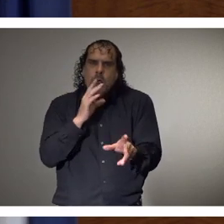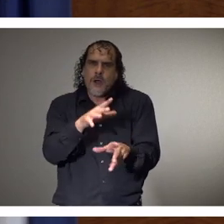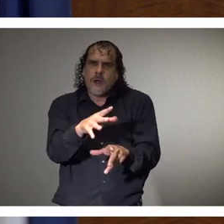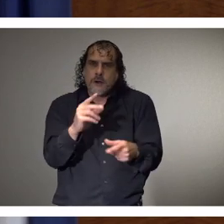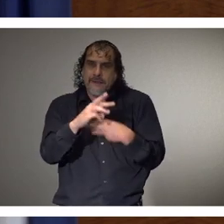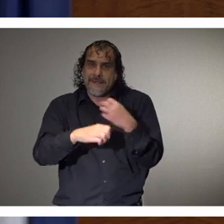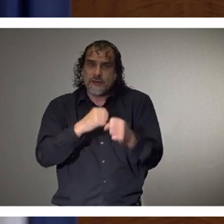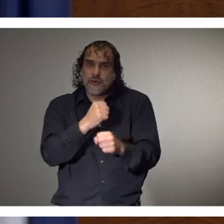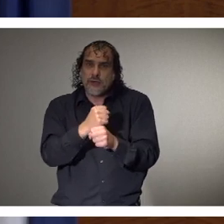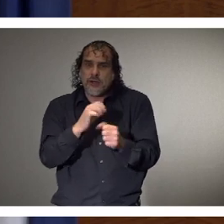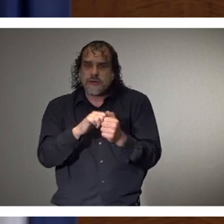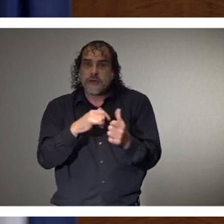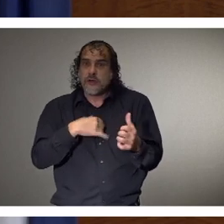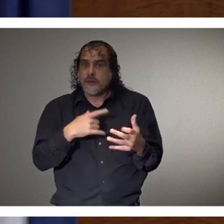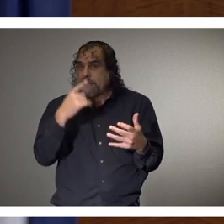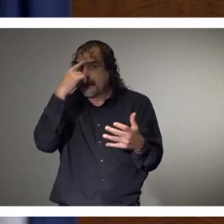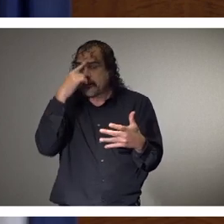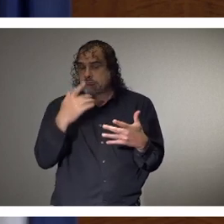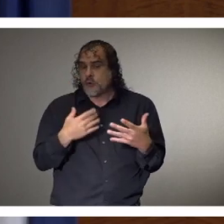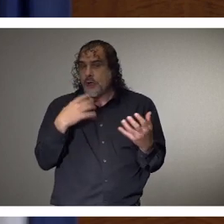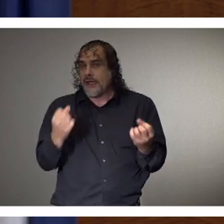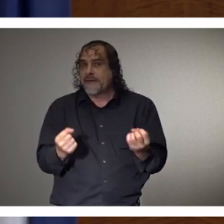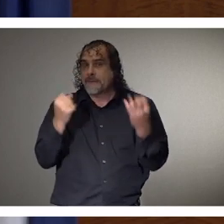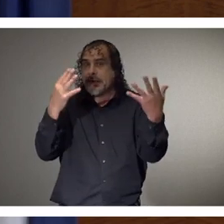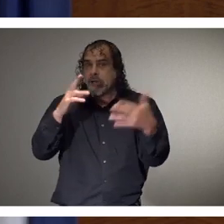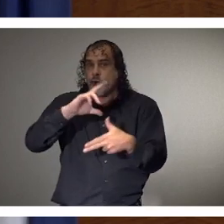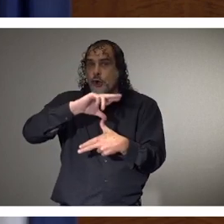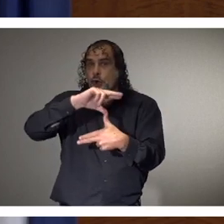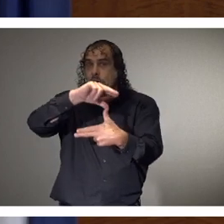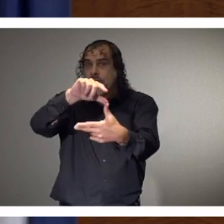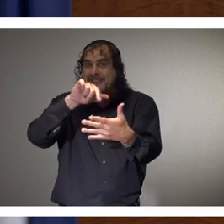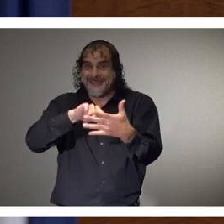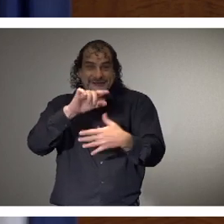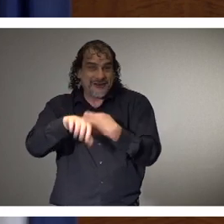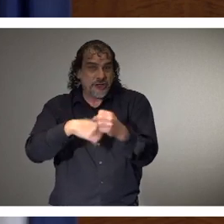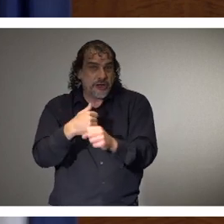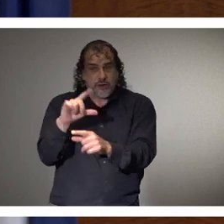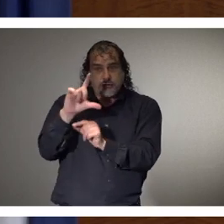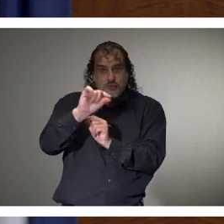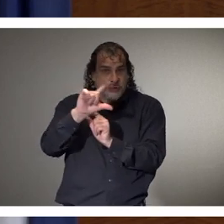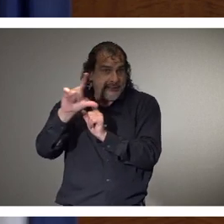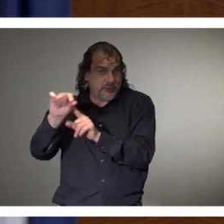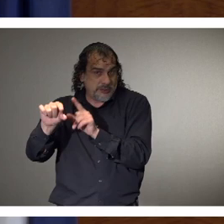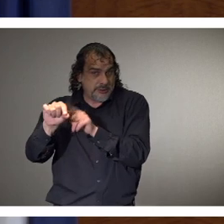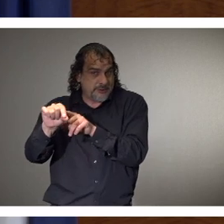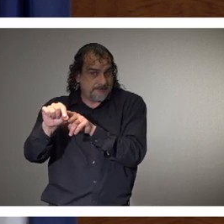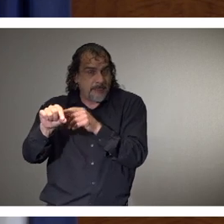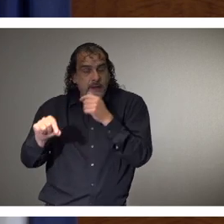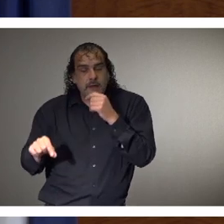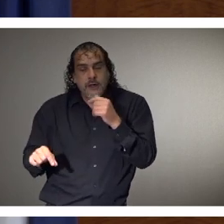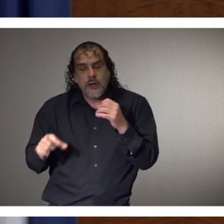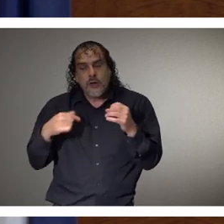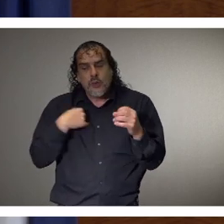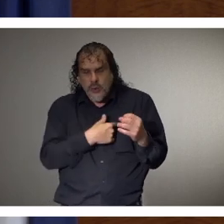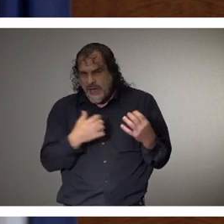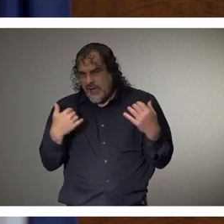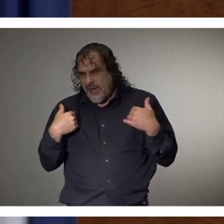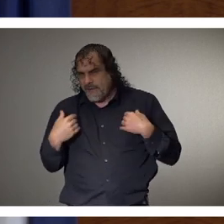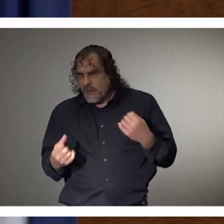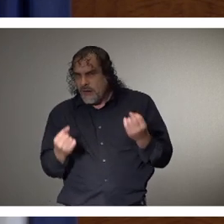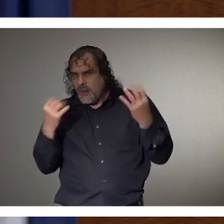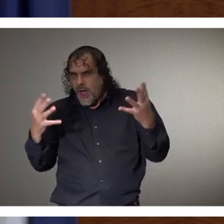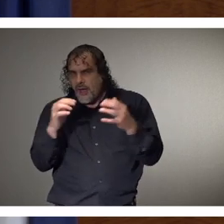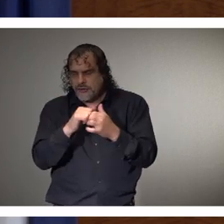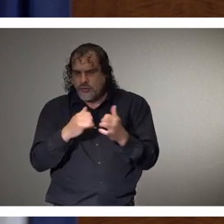very challenging hurricane season in 2020. And so, uh, we, we've got a lot to prepare for, uh,